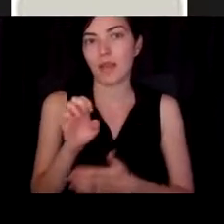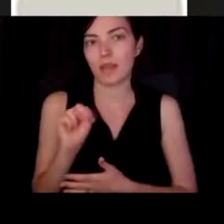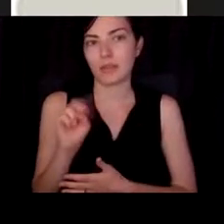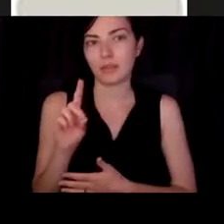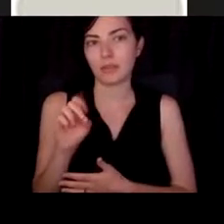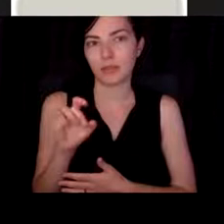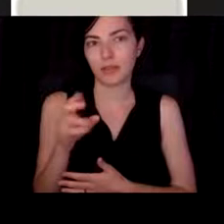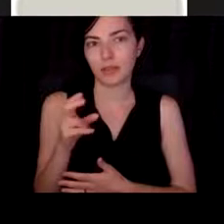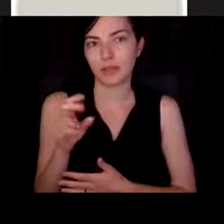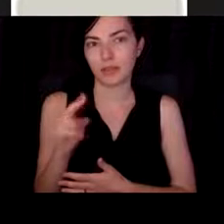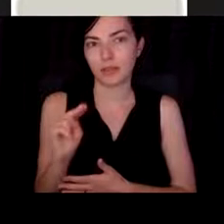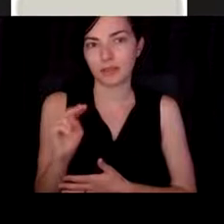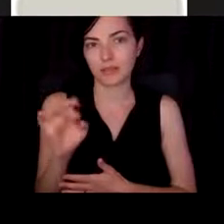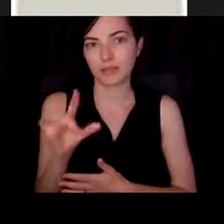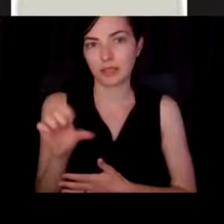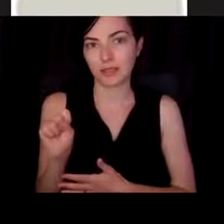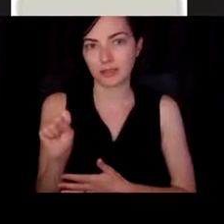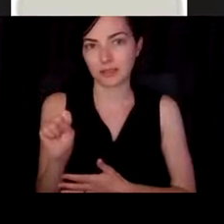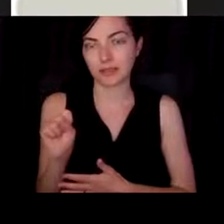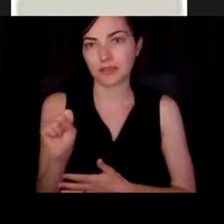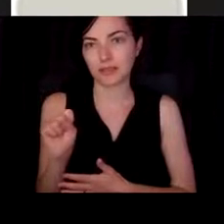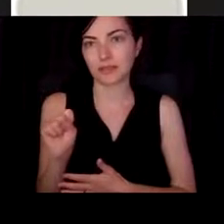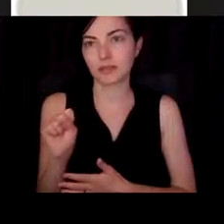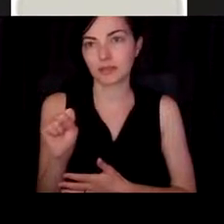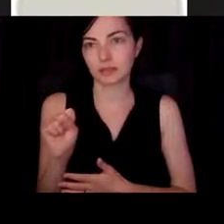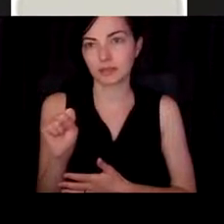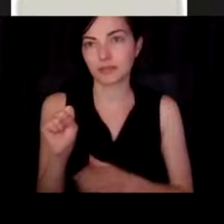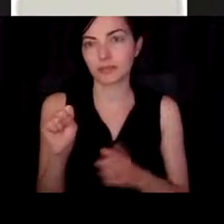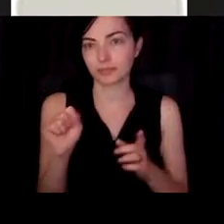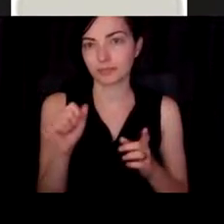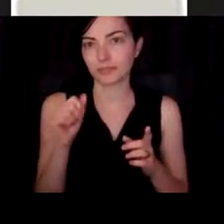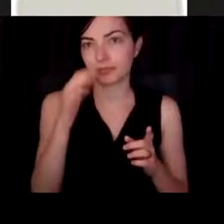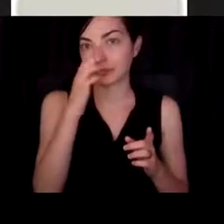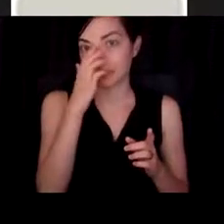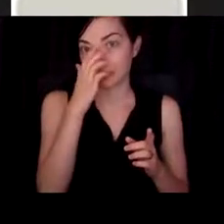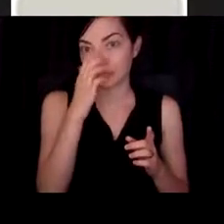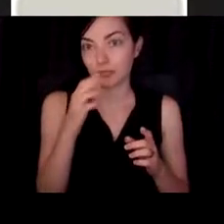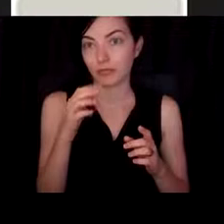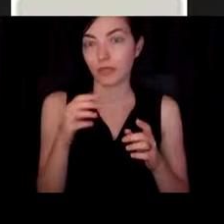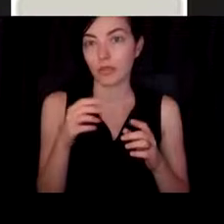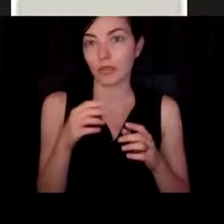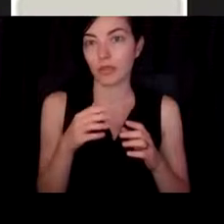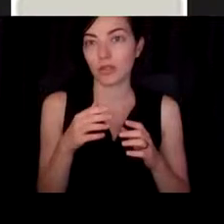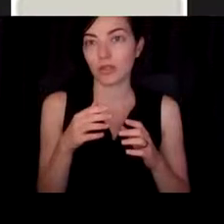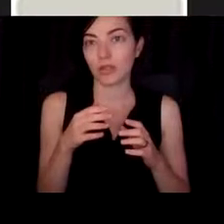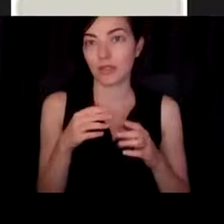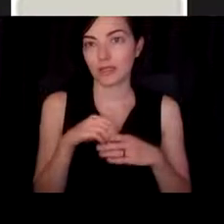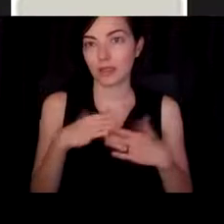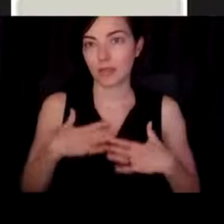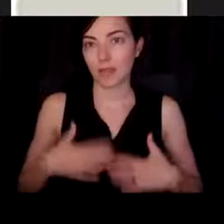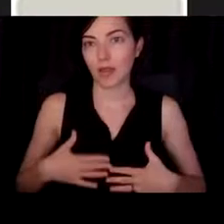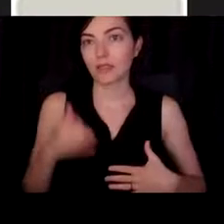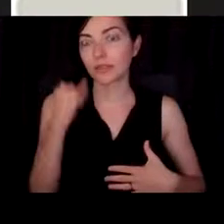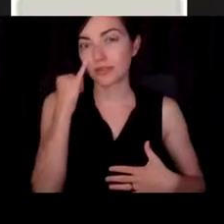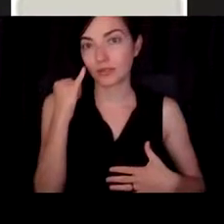efficiency. So the cells that form have aluminum capillaries in the body. And that's if we took